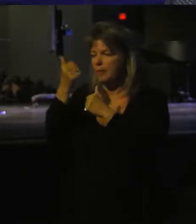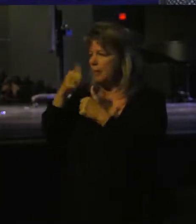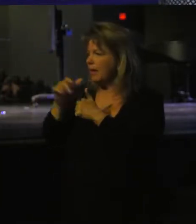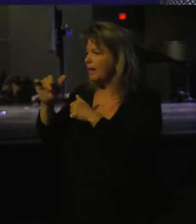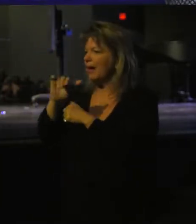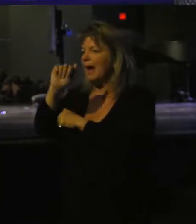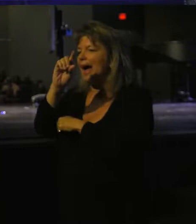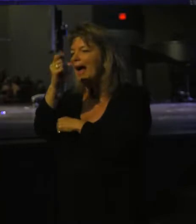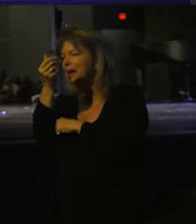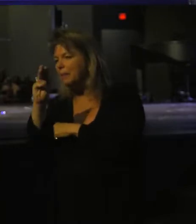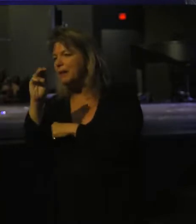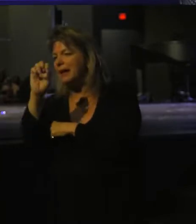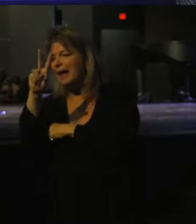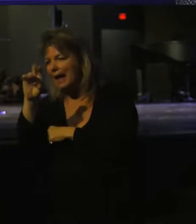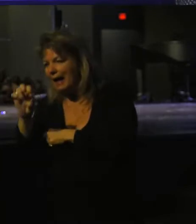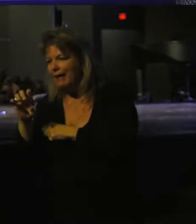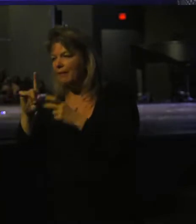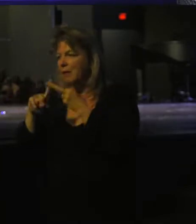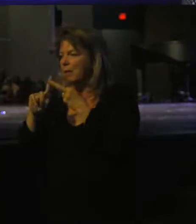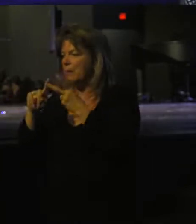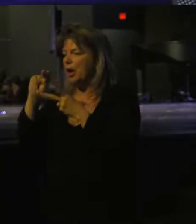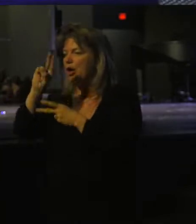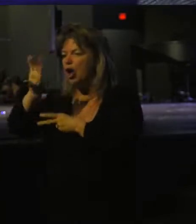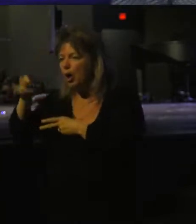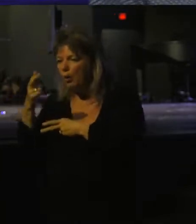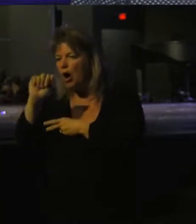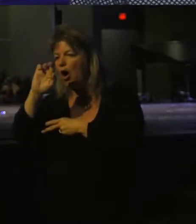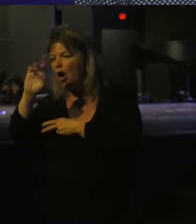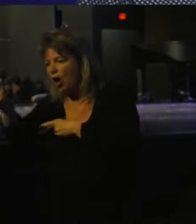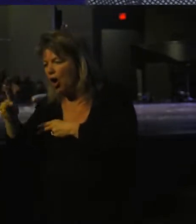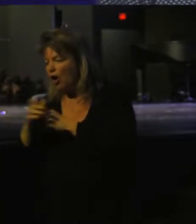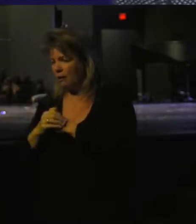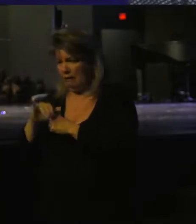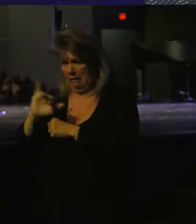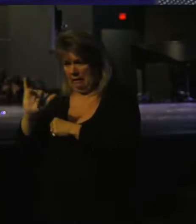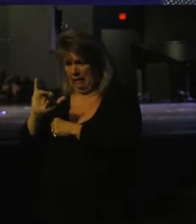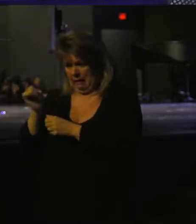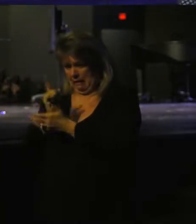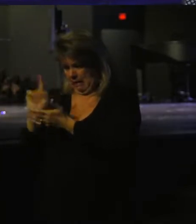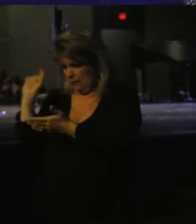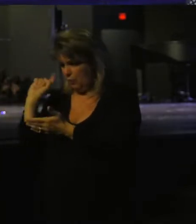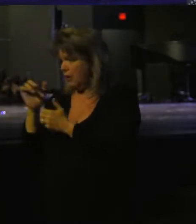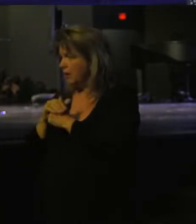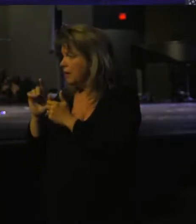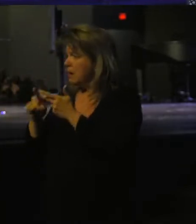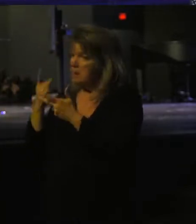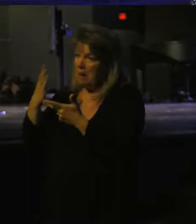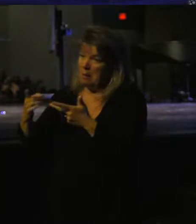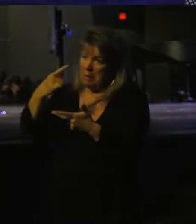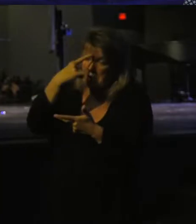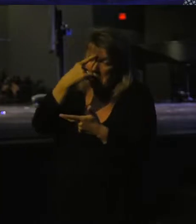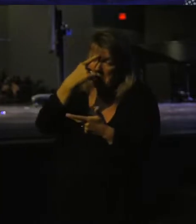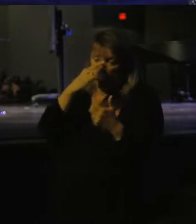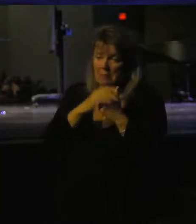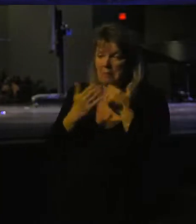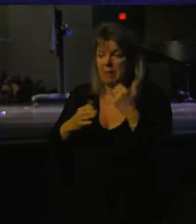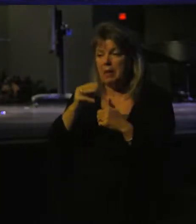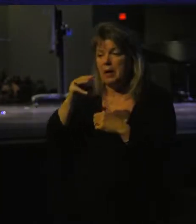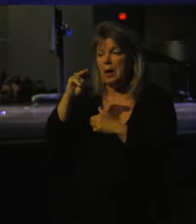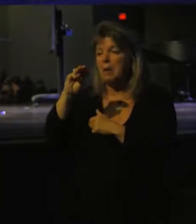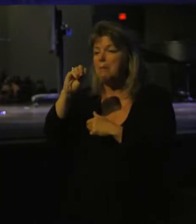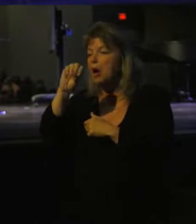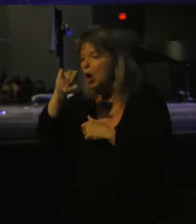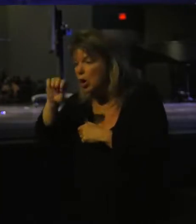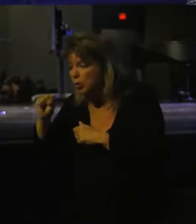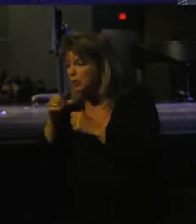like Adam and Eve, like maybe like Noah and the ark, like Pastor Chris preached last week. Maybe you think of maybe Moses